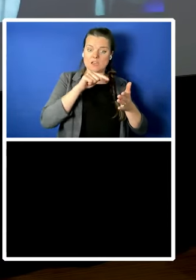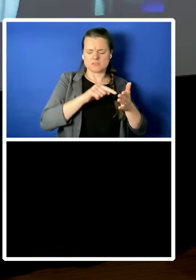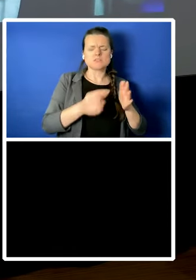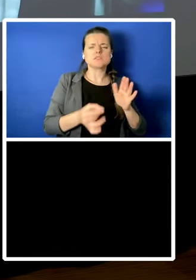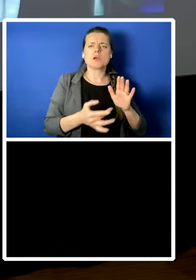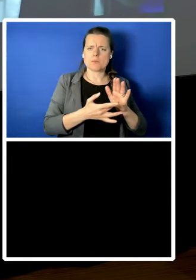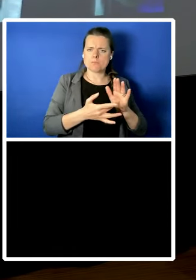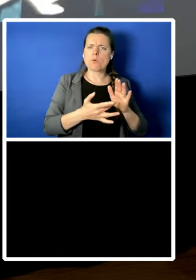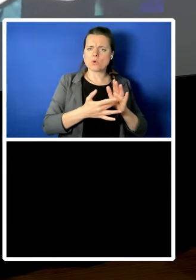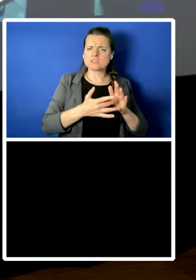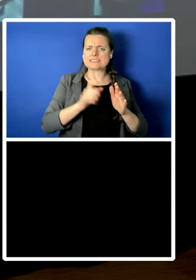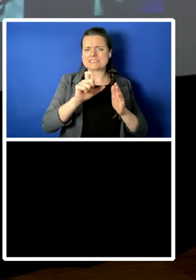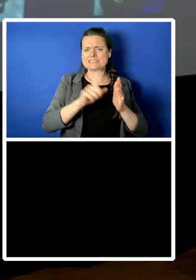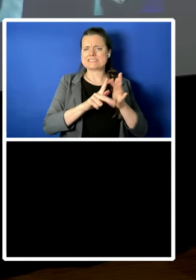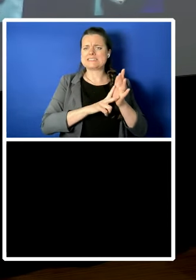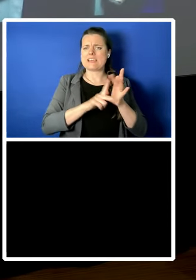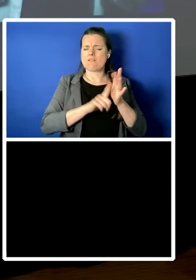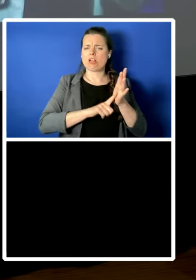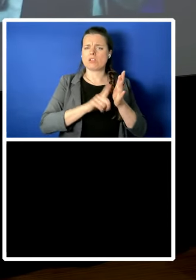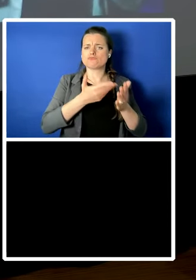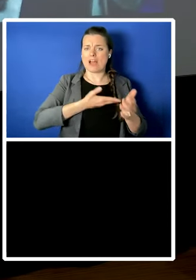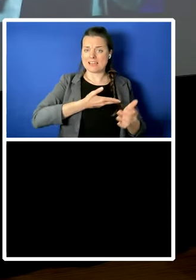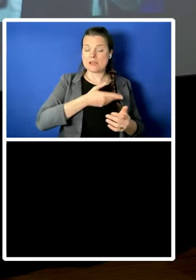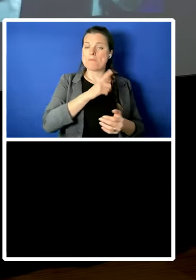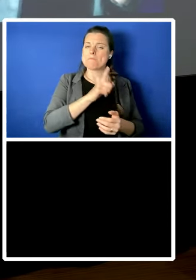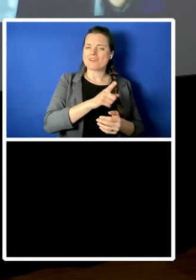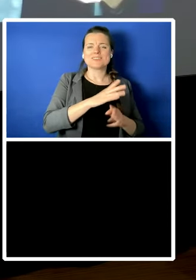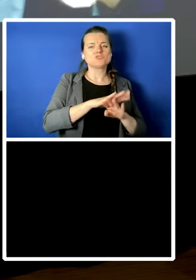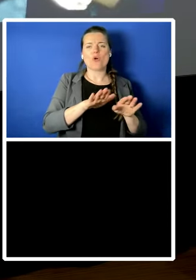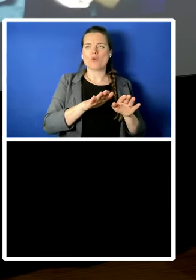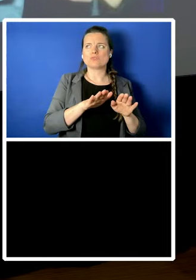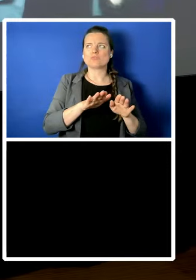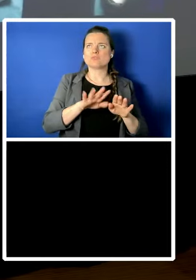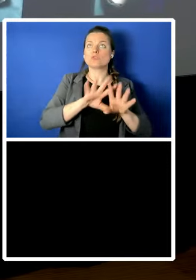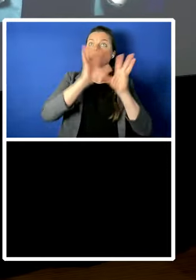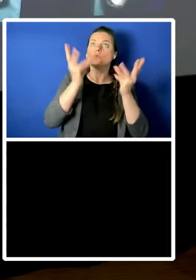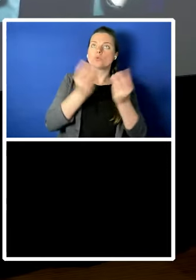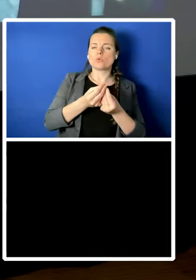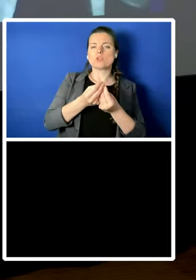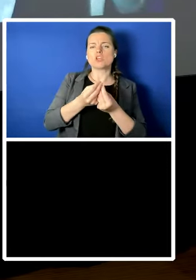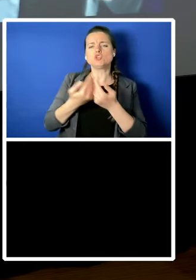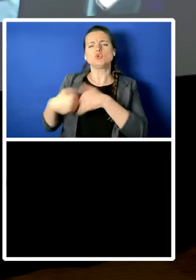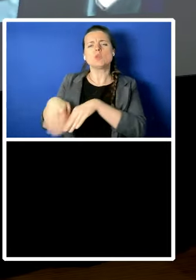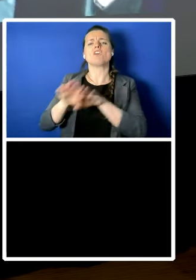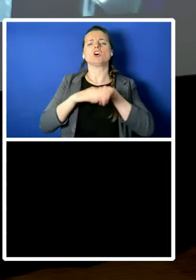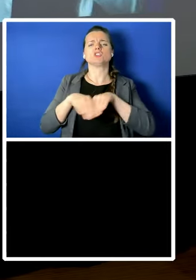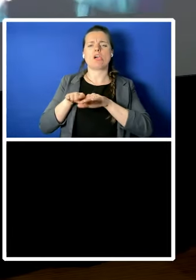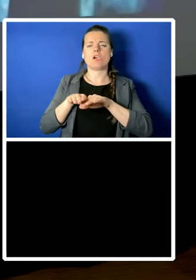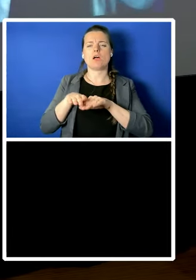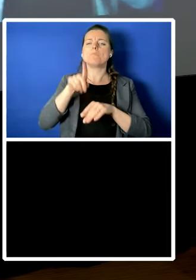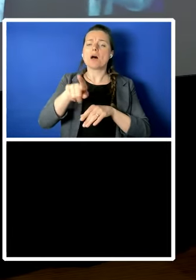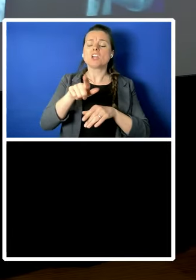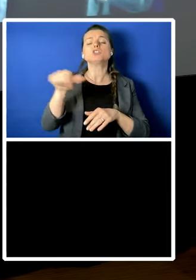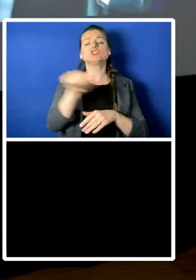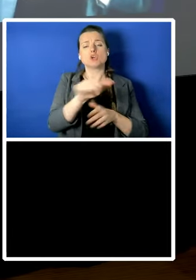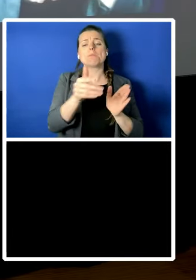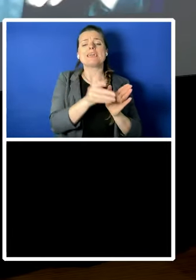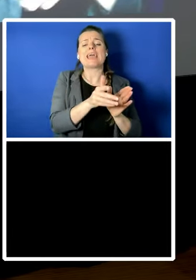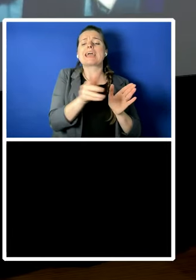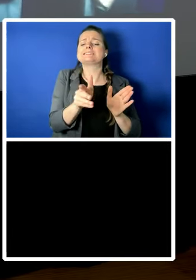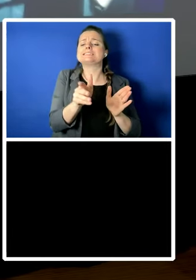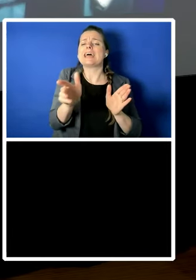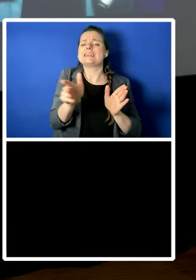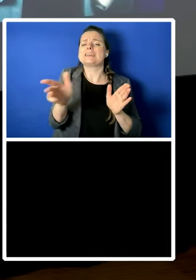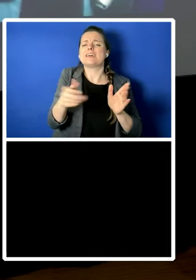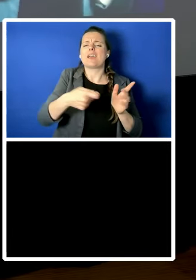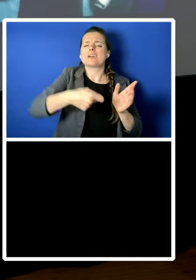rights but it's not completely universal but i think it should be progressively extended and i don't see why people who are